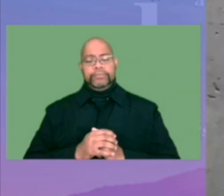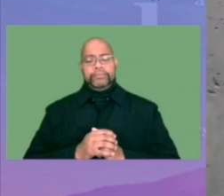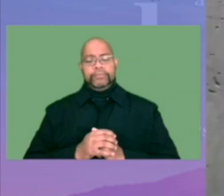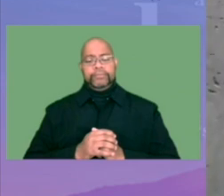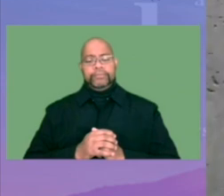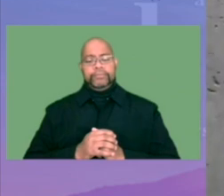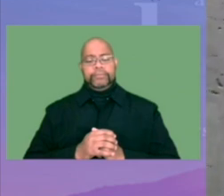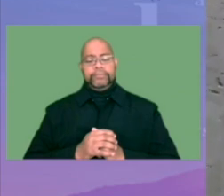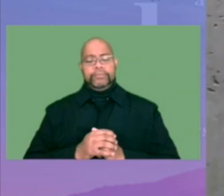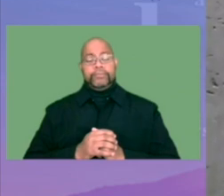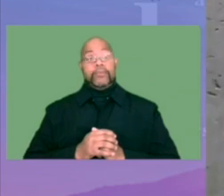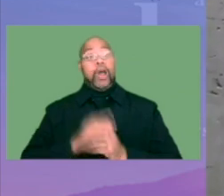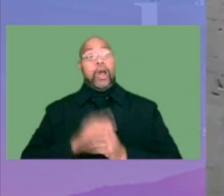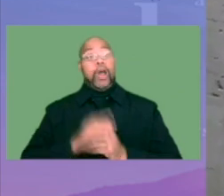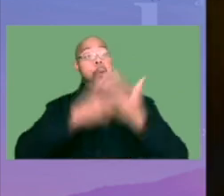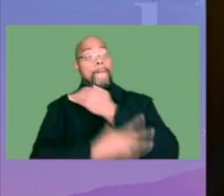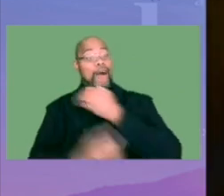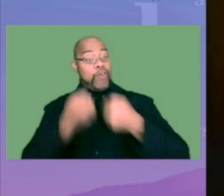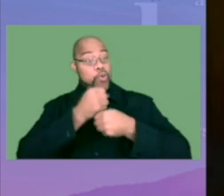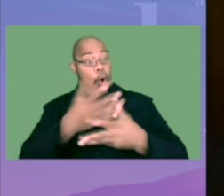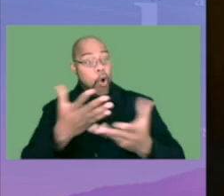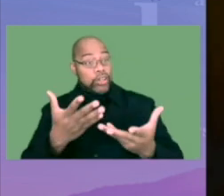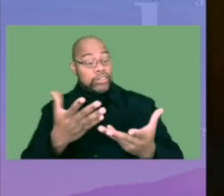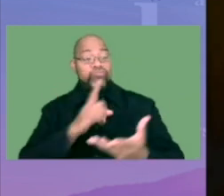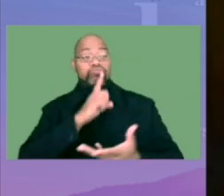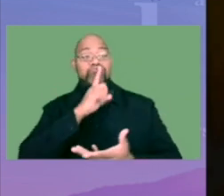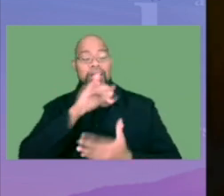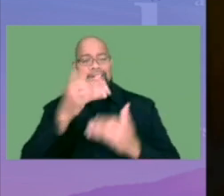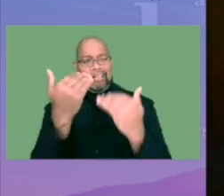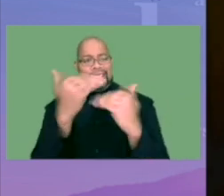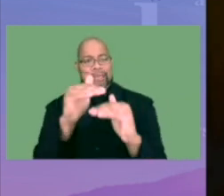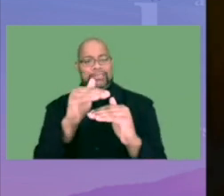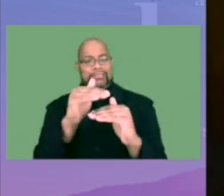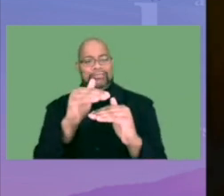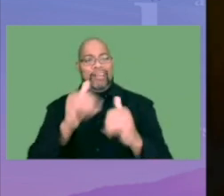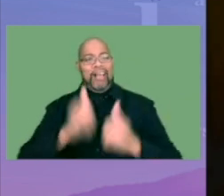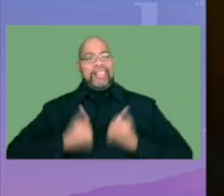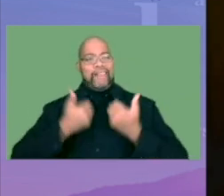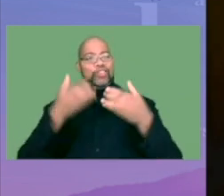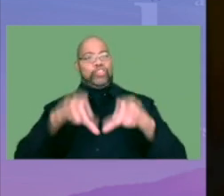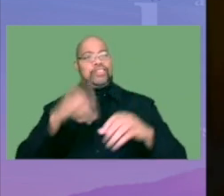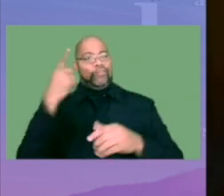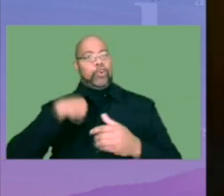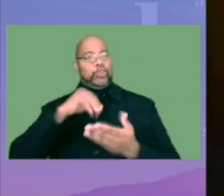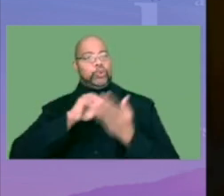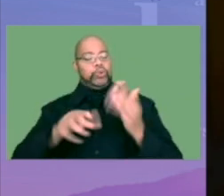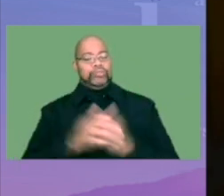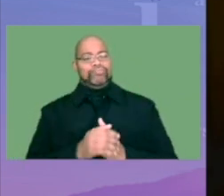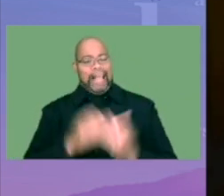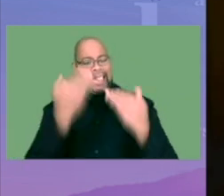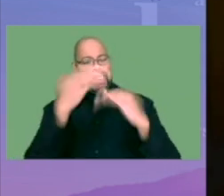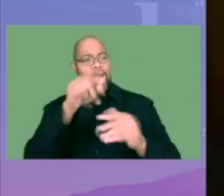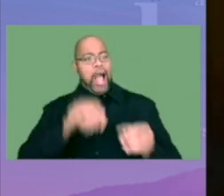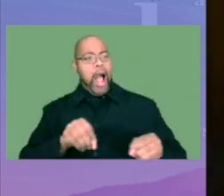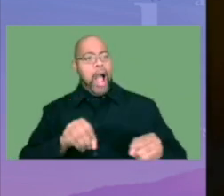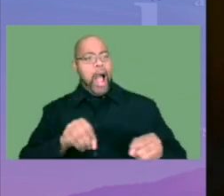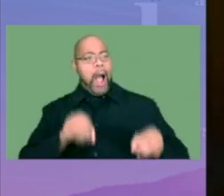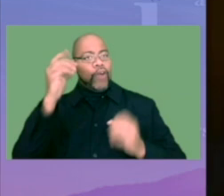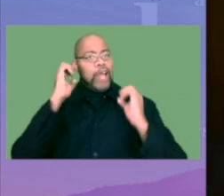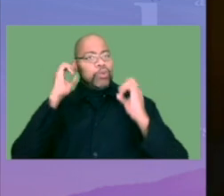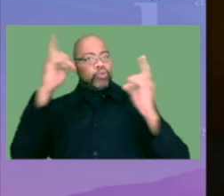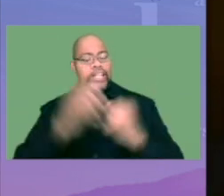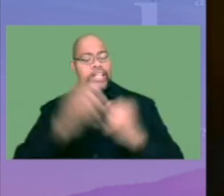What poverty does is really limit the life chances of our children. It limits their opportunities for education.